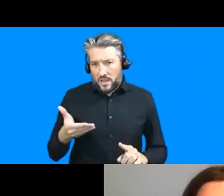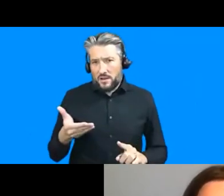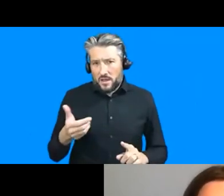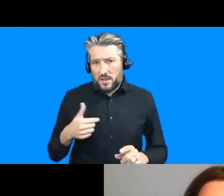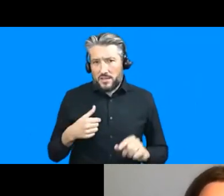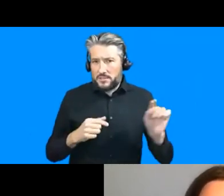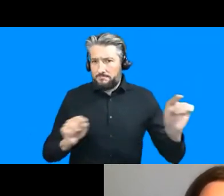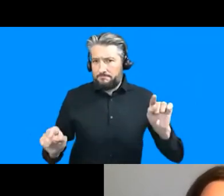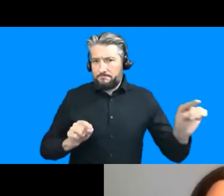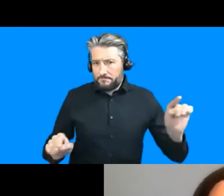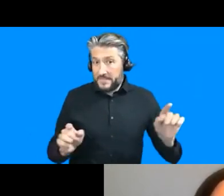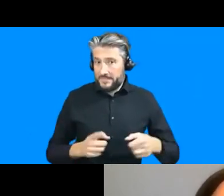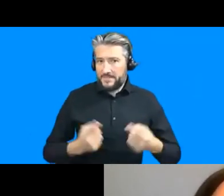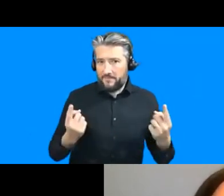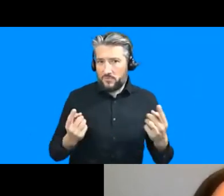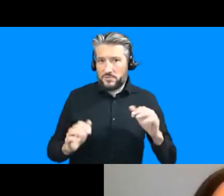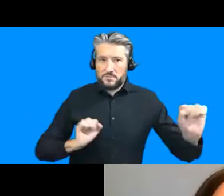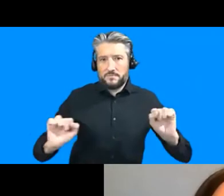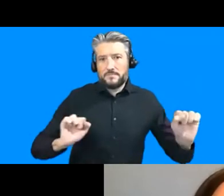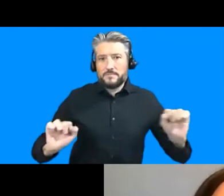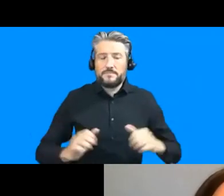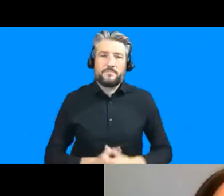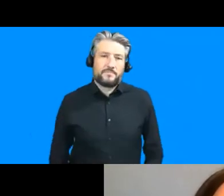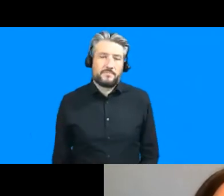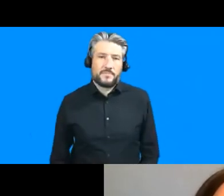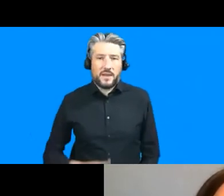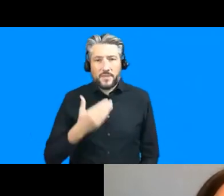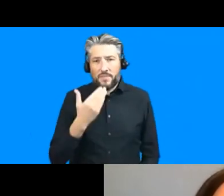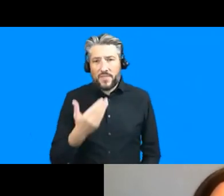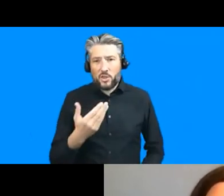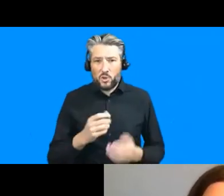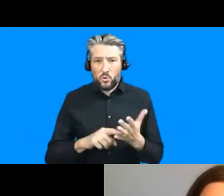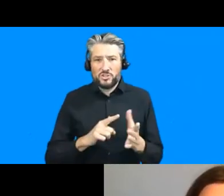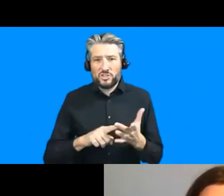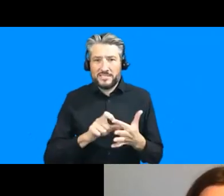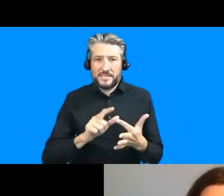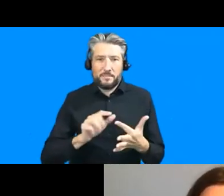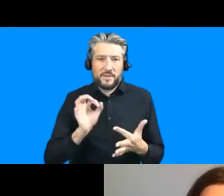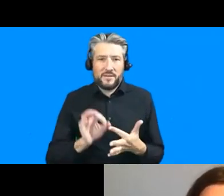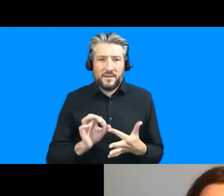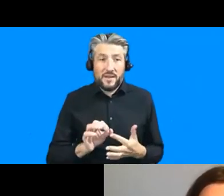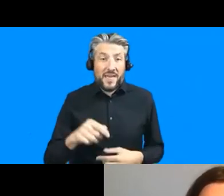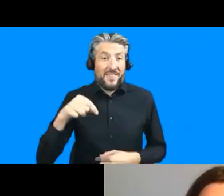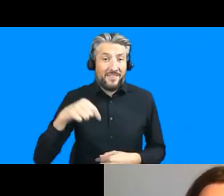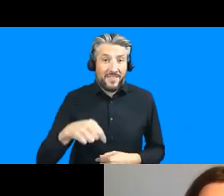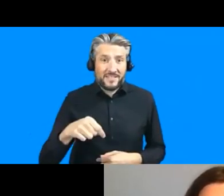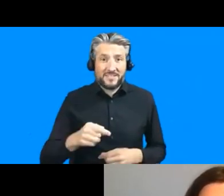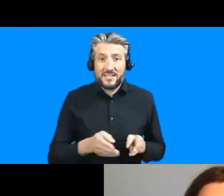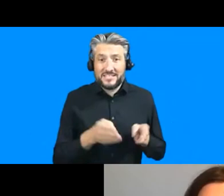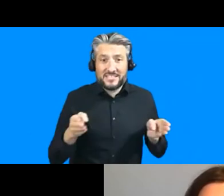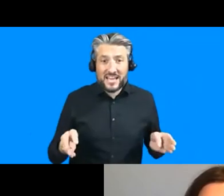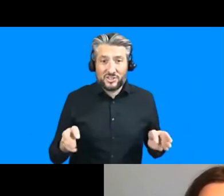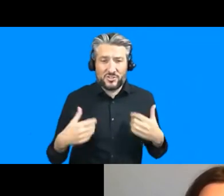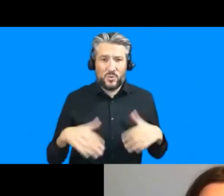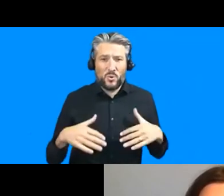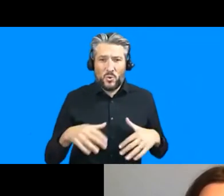differences in mind absolutely thank you so much so i think this has been a fascinating session and just a few really big